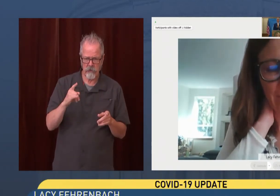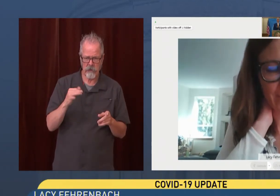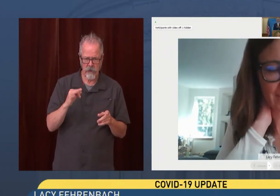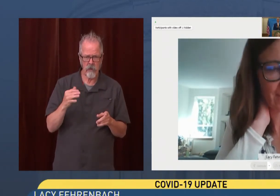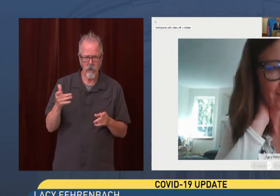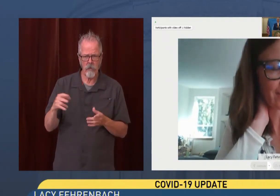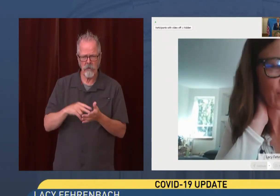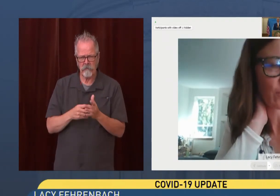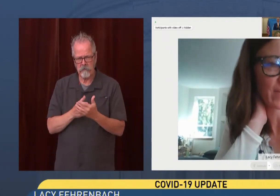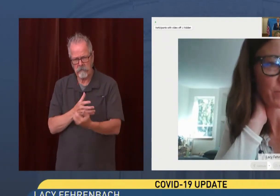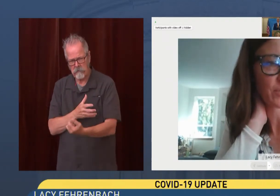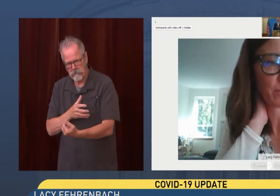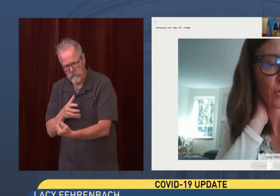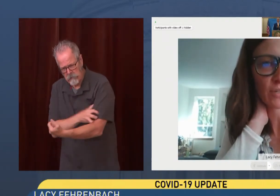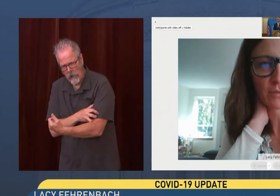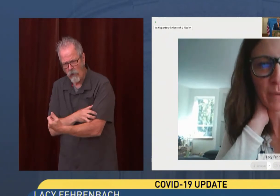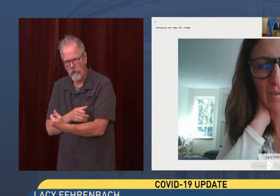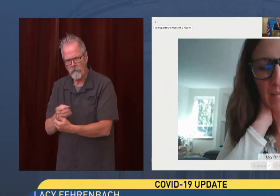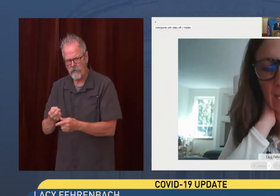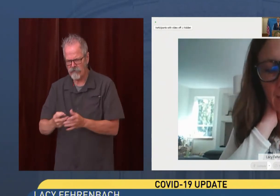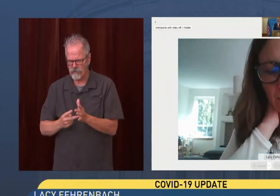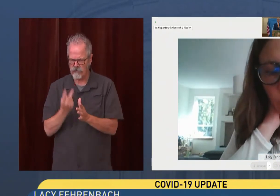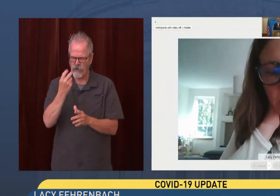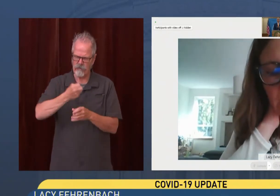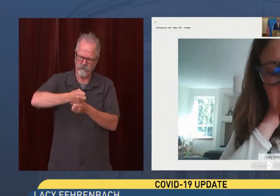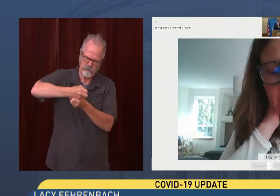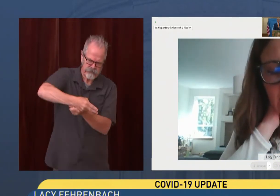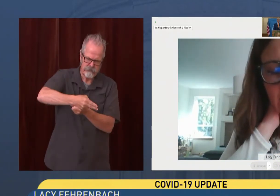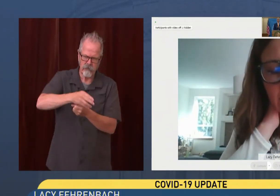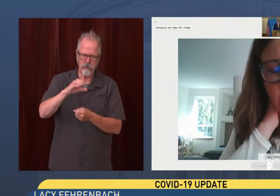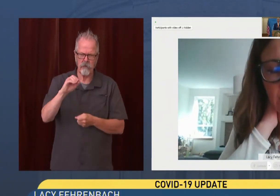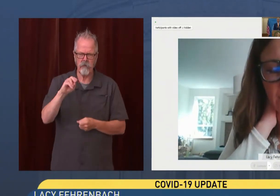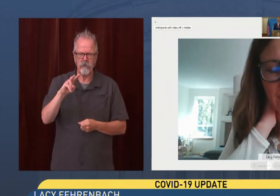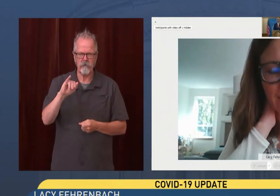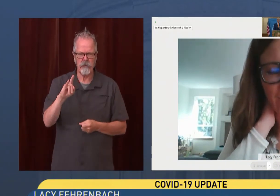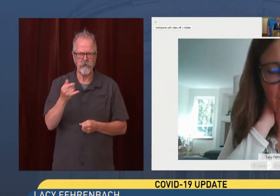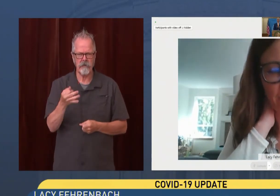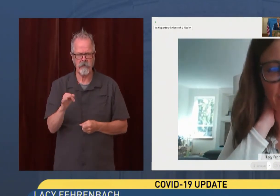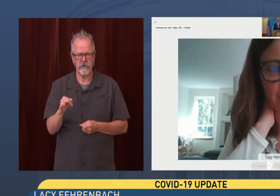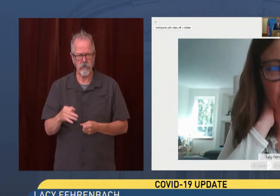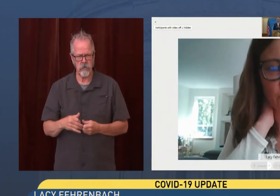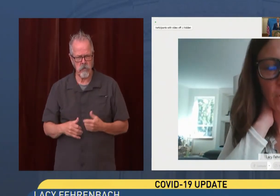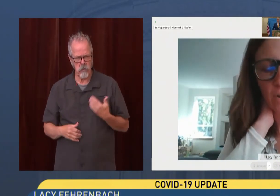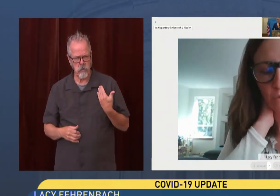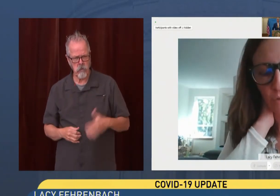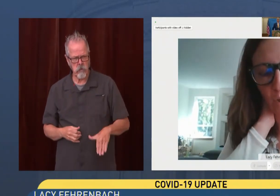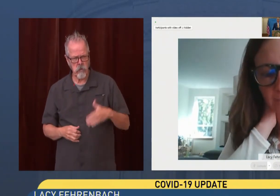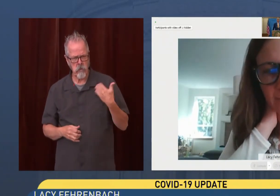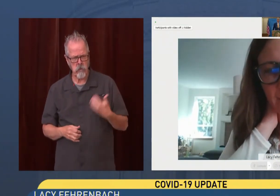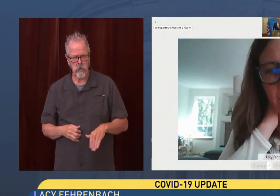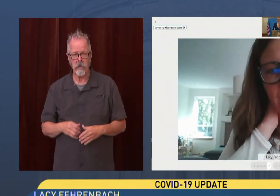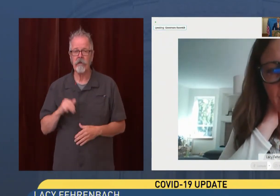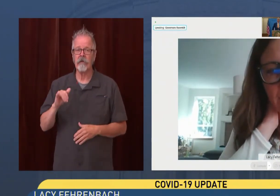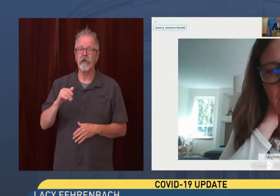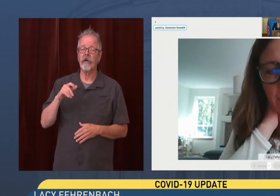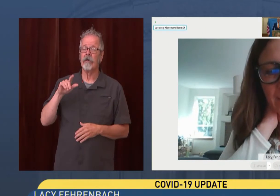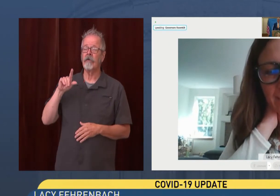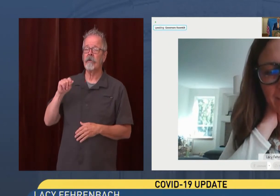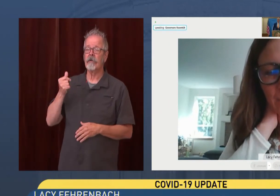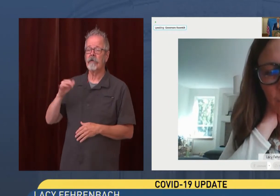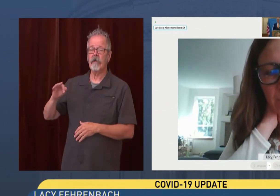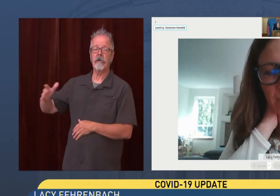COVID, the virus that causes COVID, which emerged back at the end of 2019. So the first one known to us.